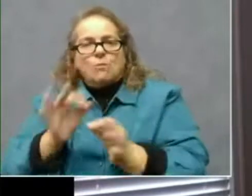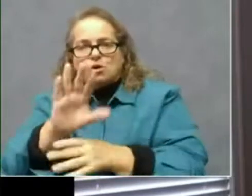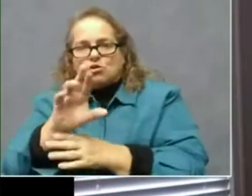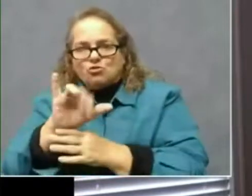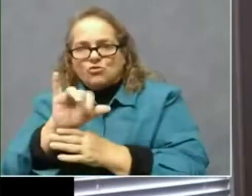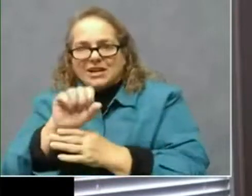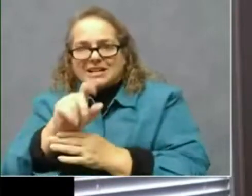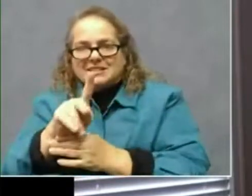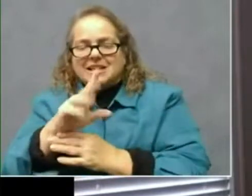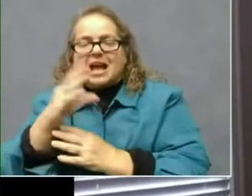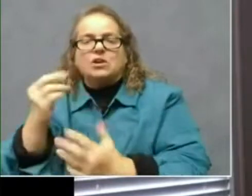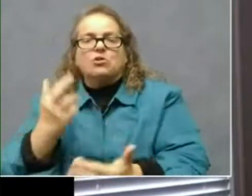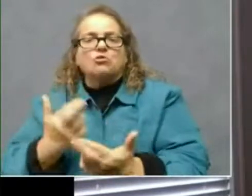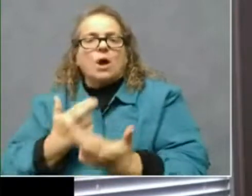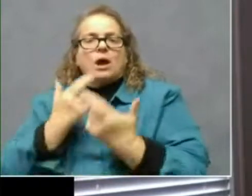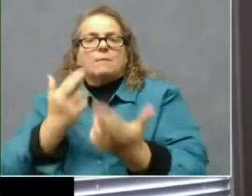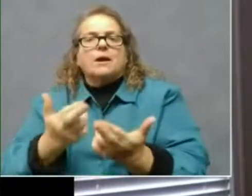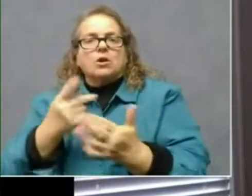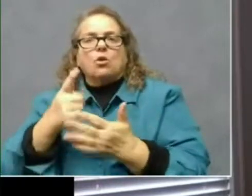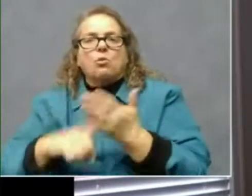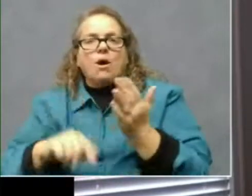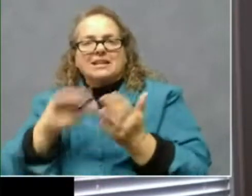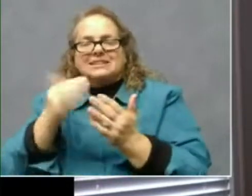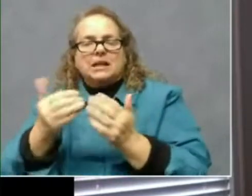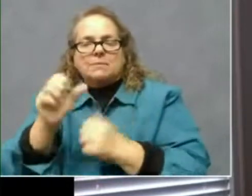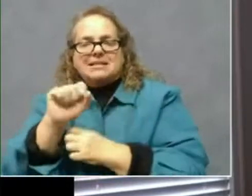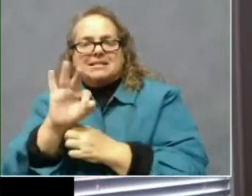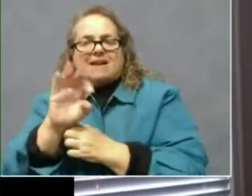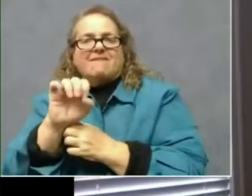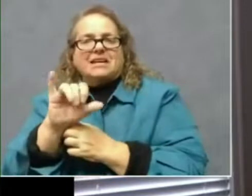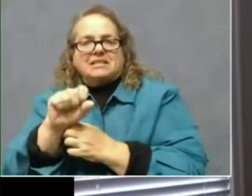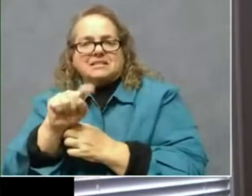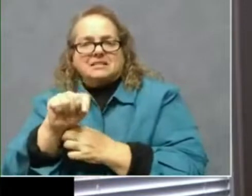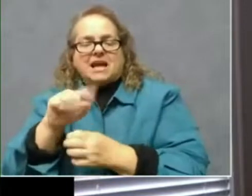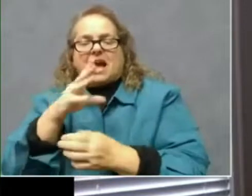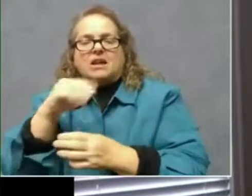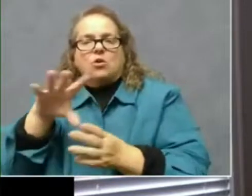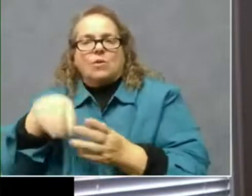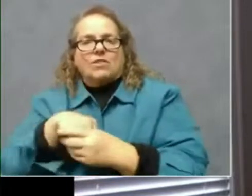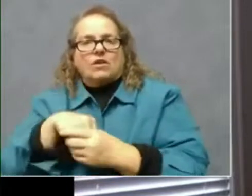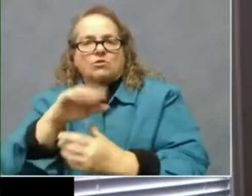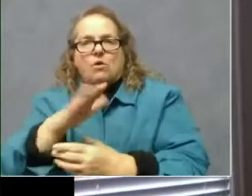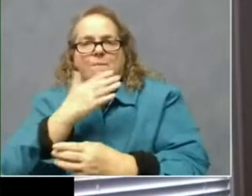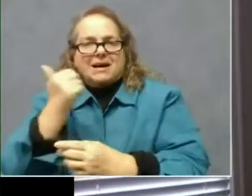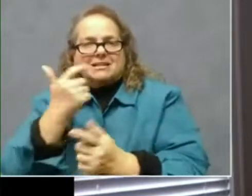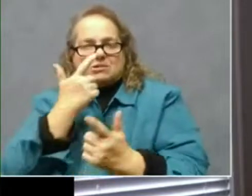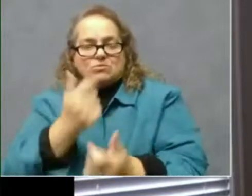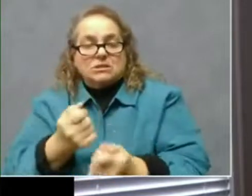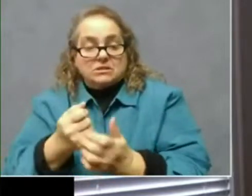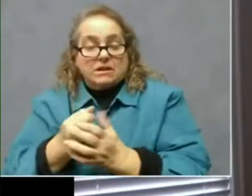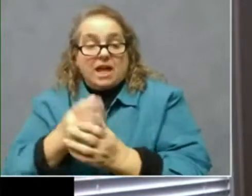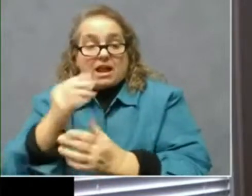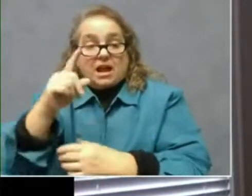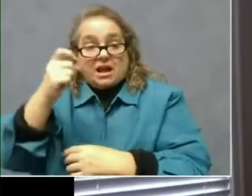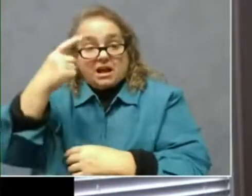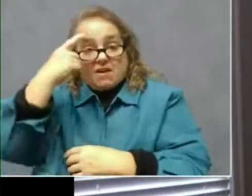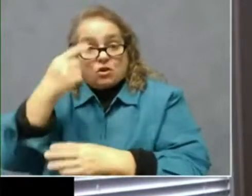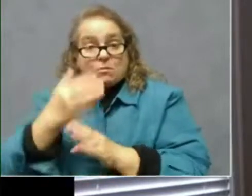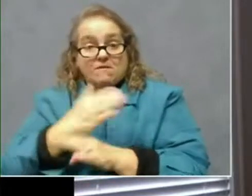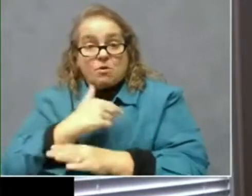you, uh, what seems to be safest and in your best interests. And governor, before I hand this to you, if you could identify